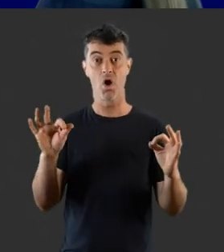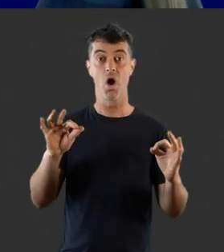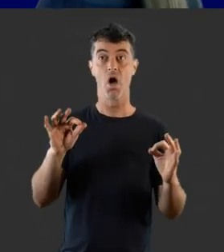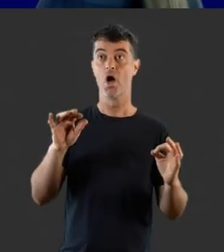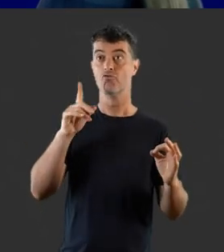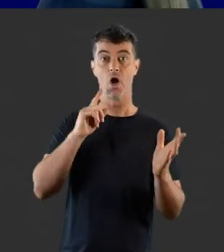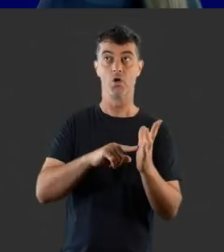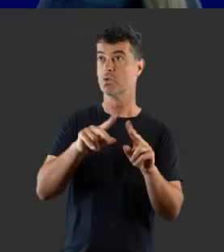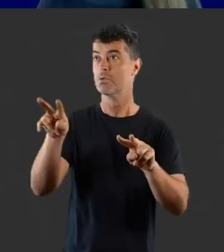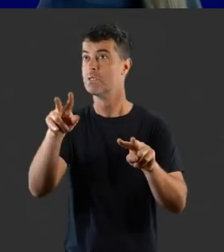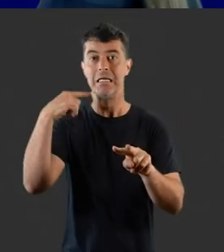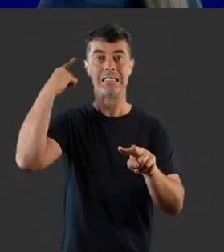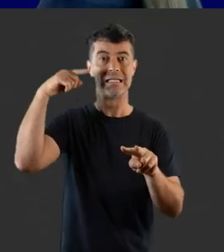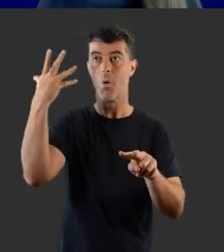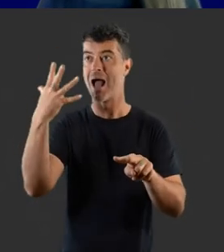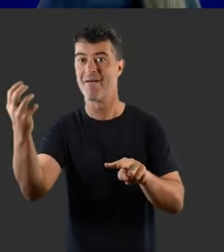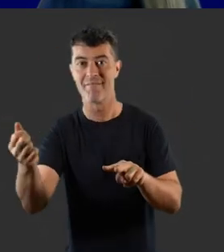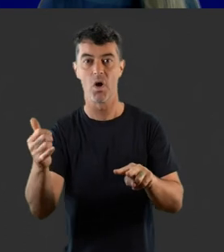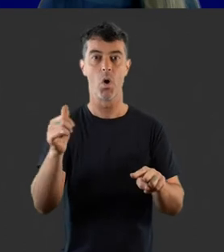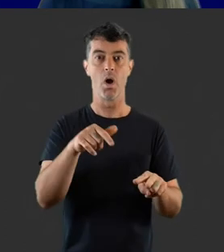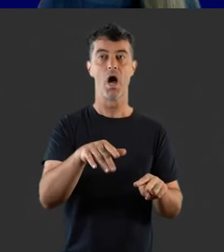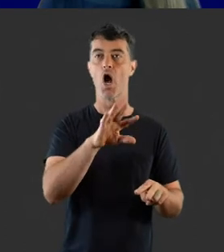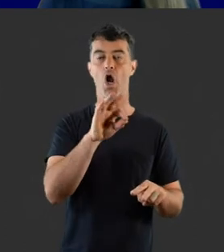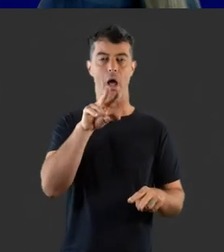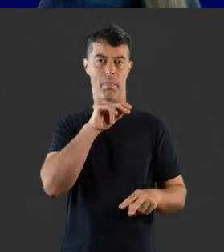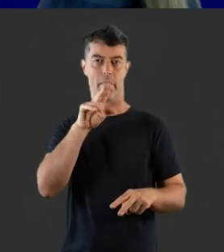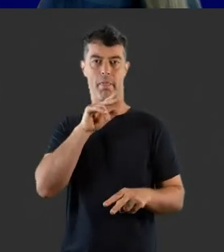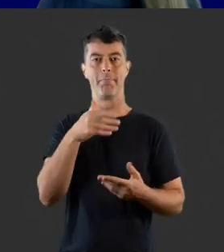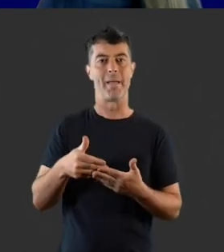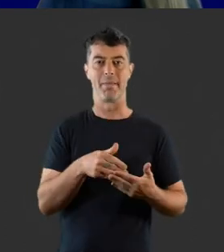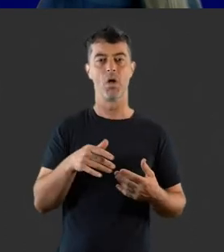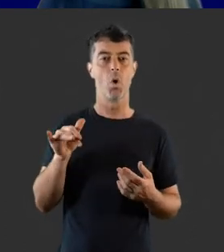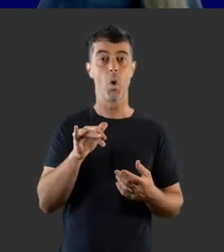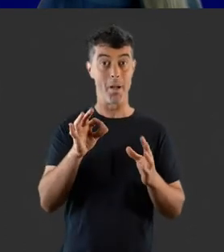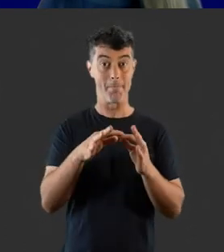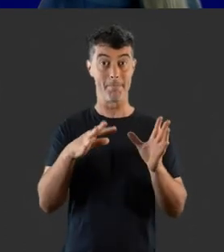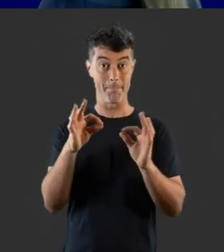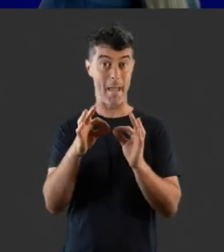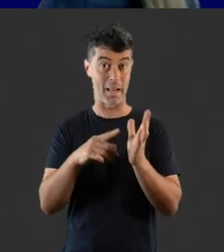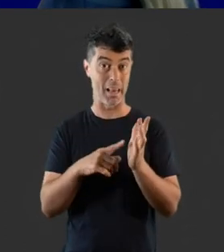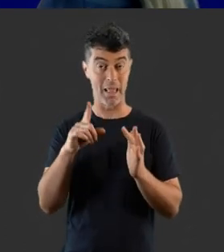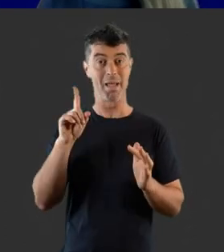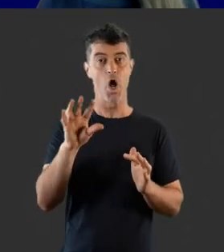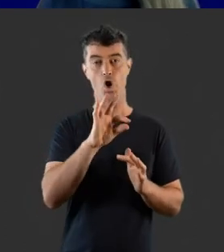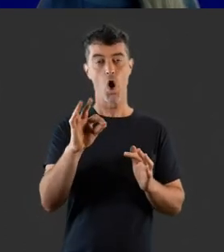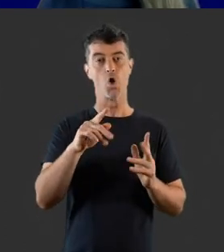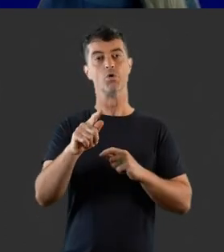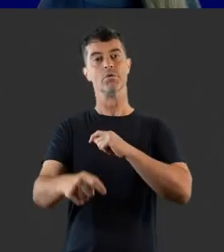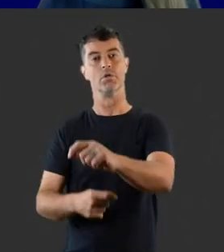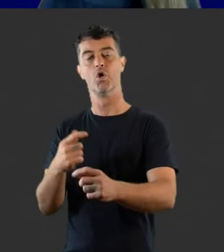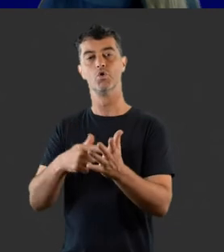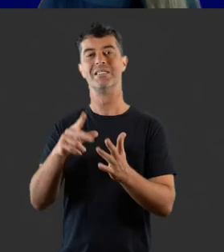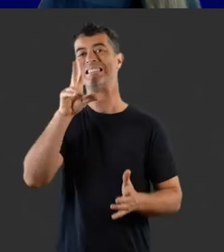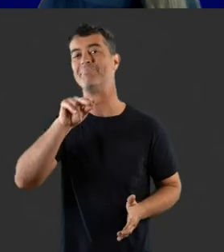no seeking out sound source, a cease or decline in babbling, or babbling is present but not progressing towards